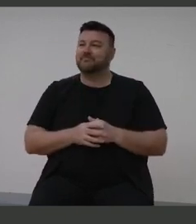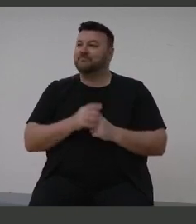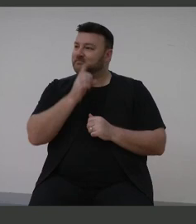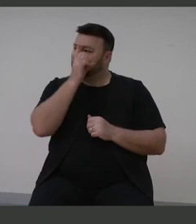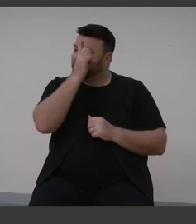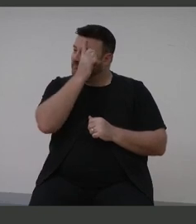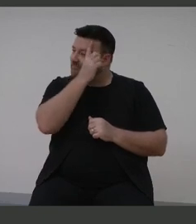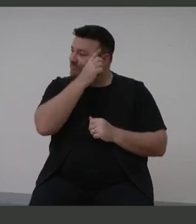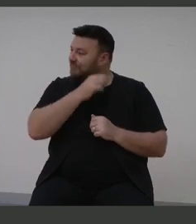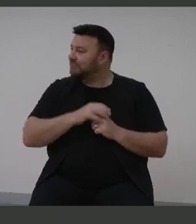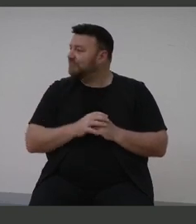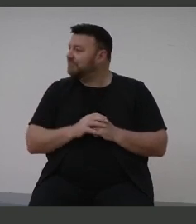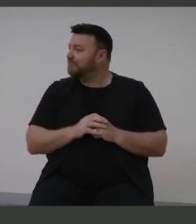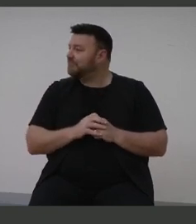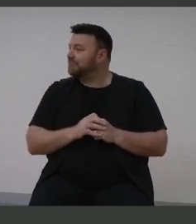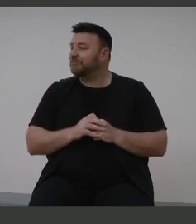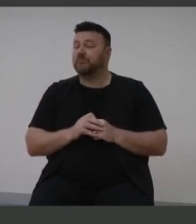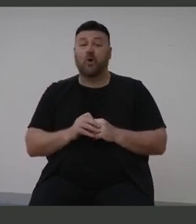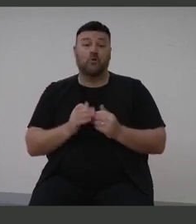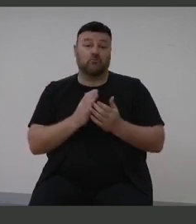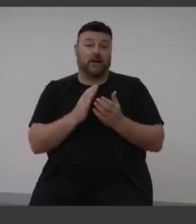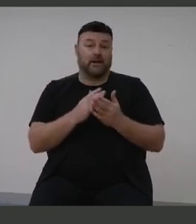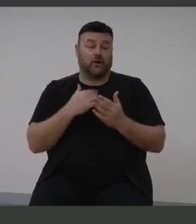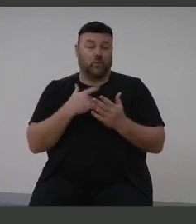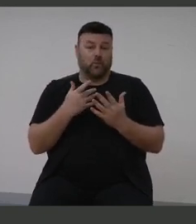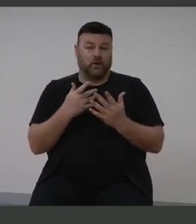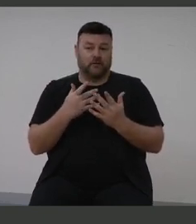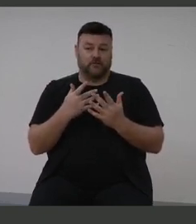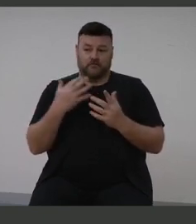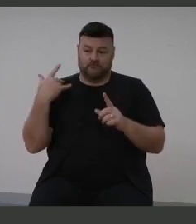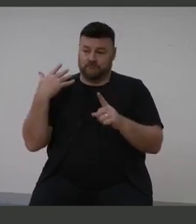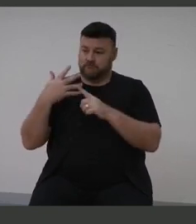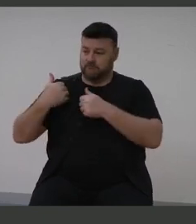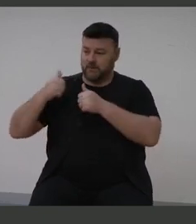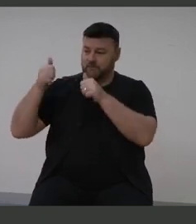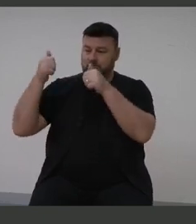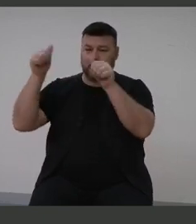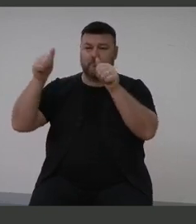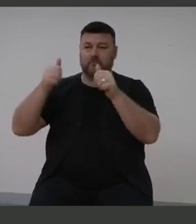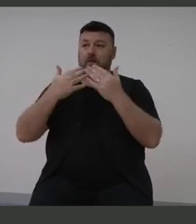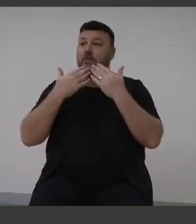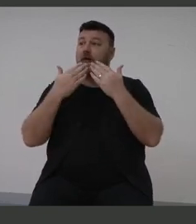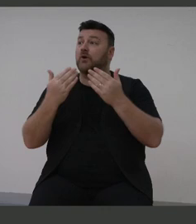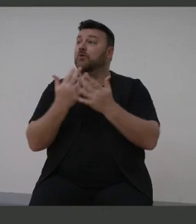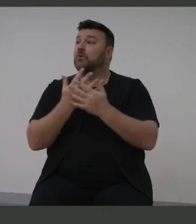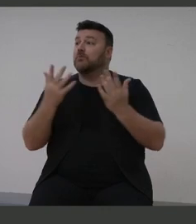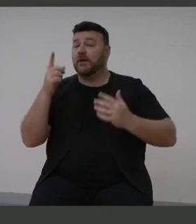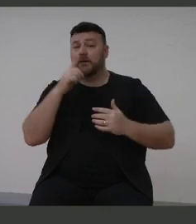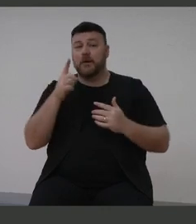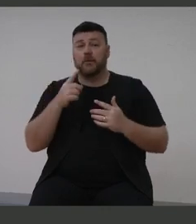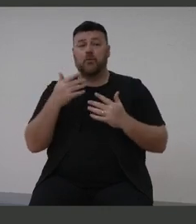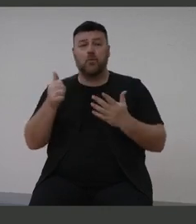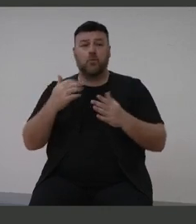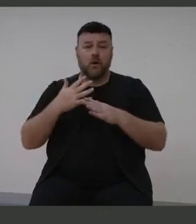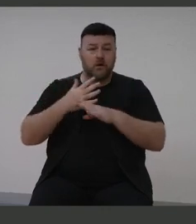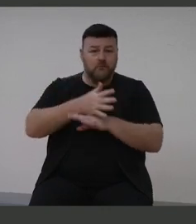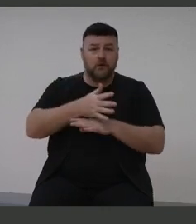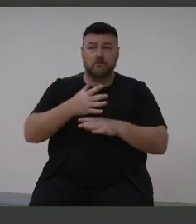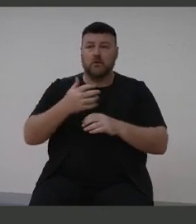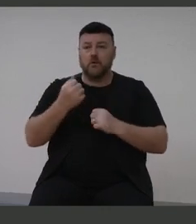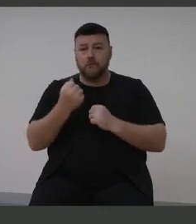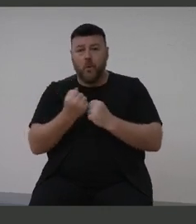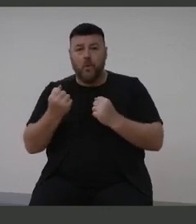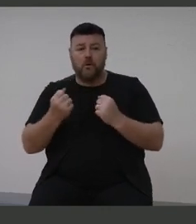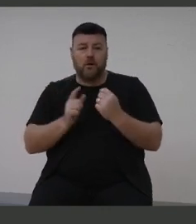So I've come a long way. Thanks to the efforts of many people who supported and mentored me. You never get your